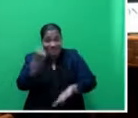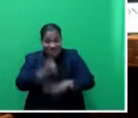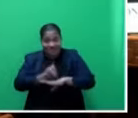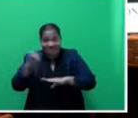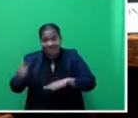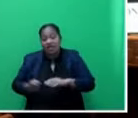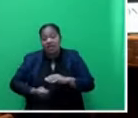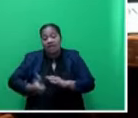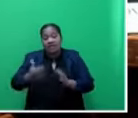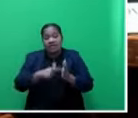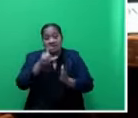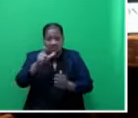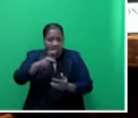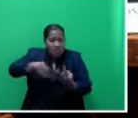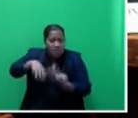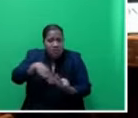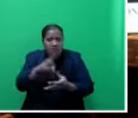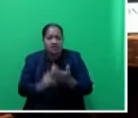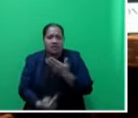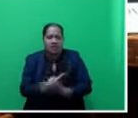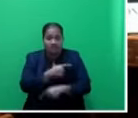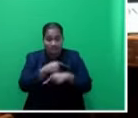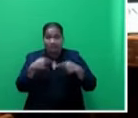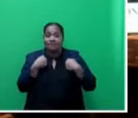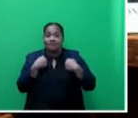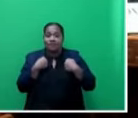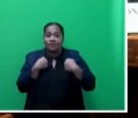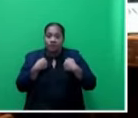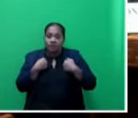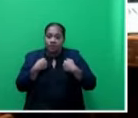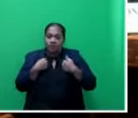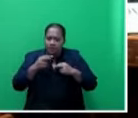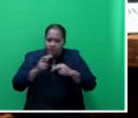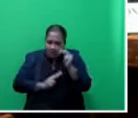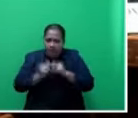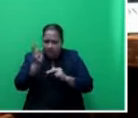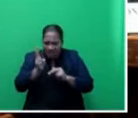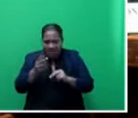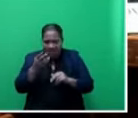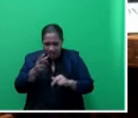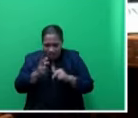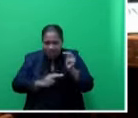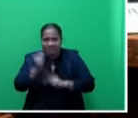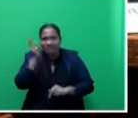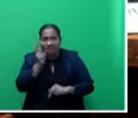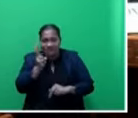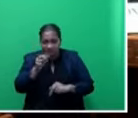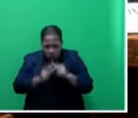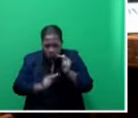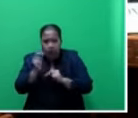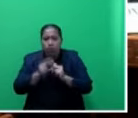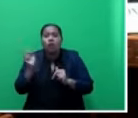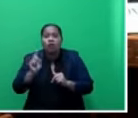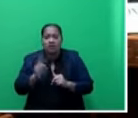.C. Winston, we reconstructed or retrofitted resilient